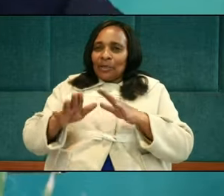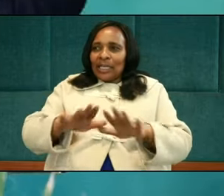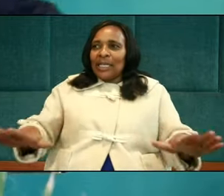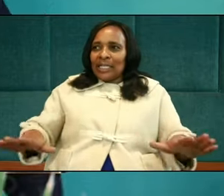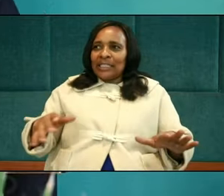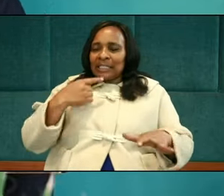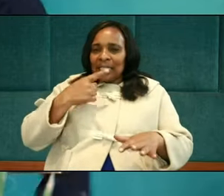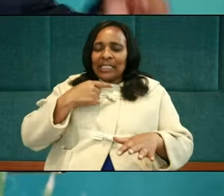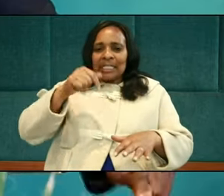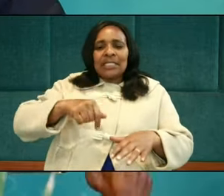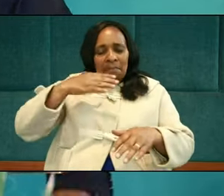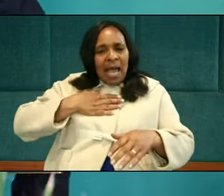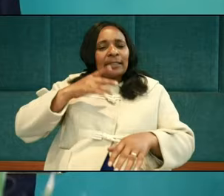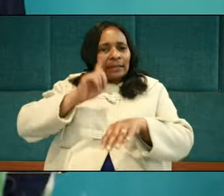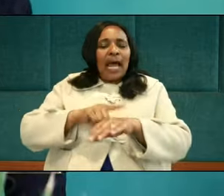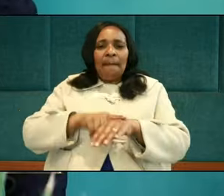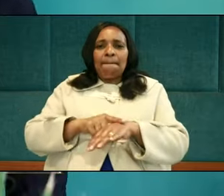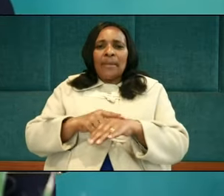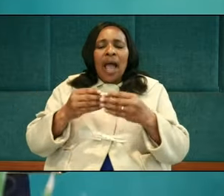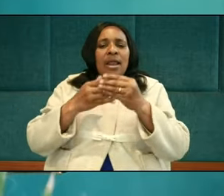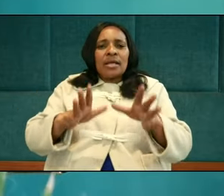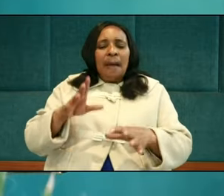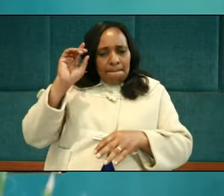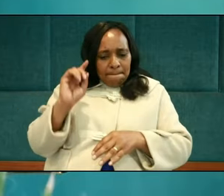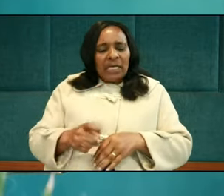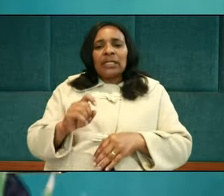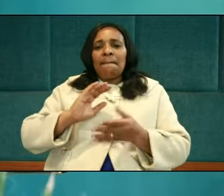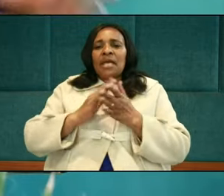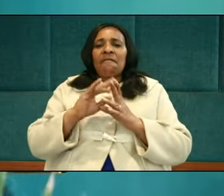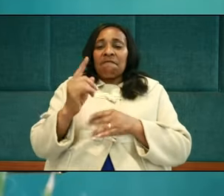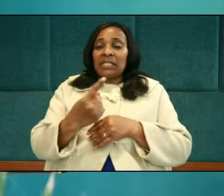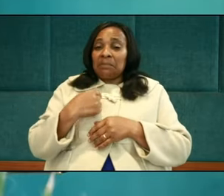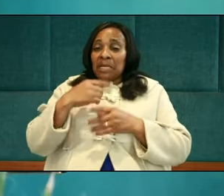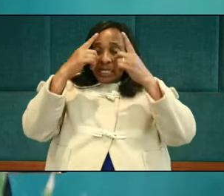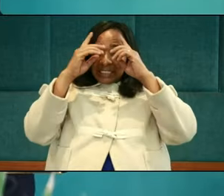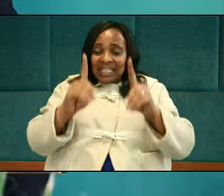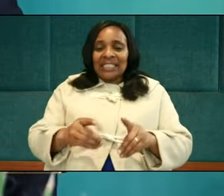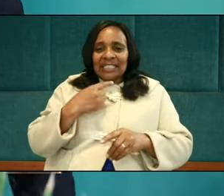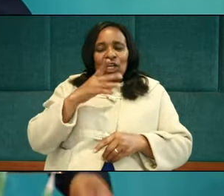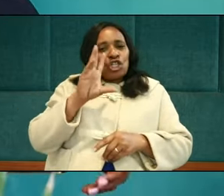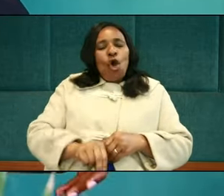He said, It is my turn. And I will be the one to be served. I decided to cause noise.